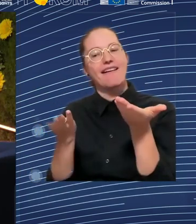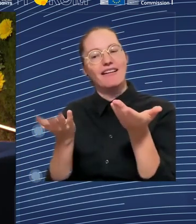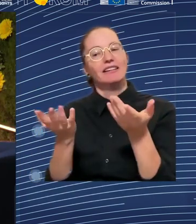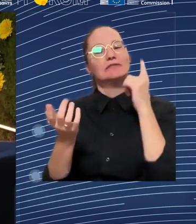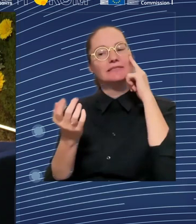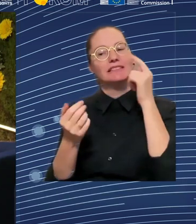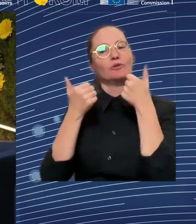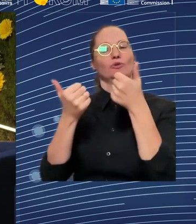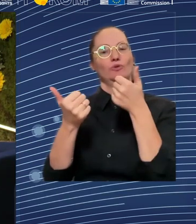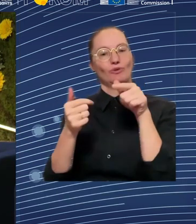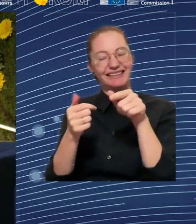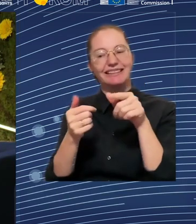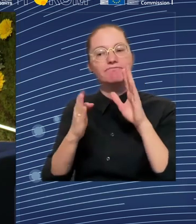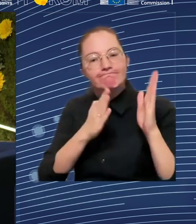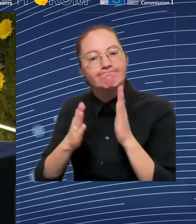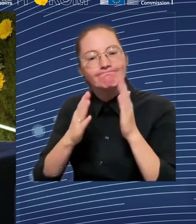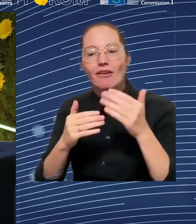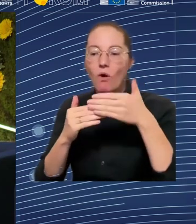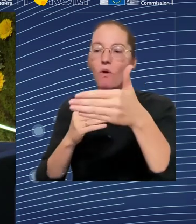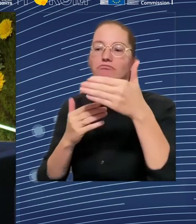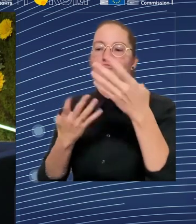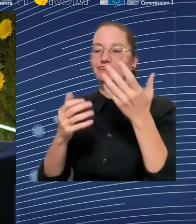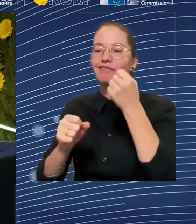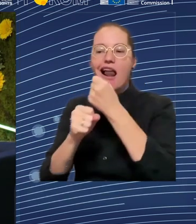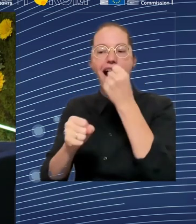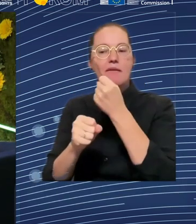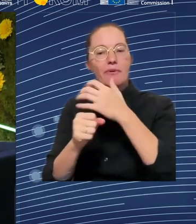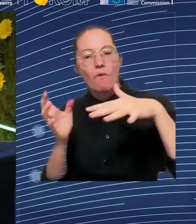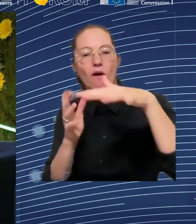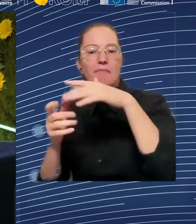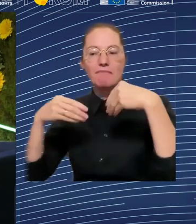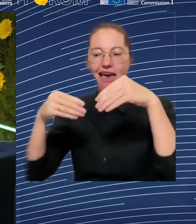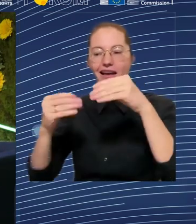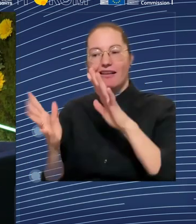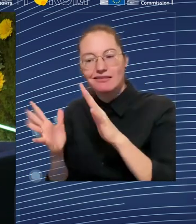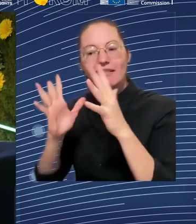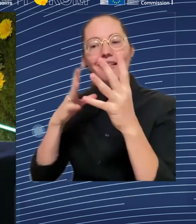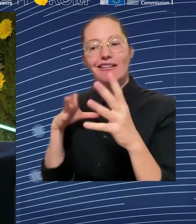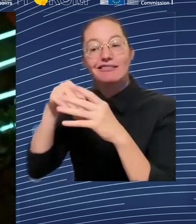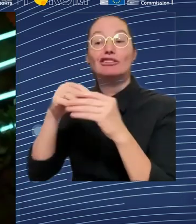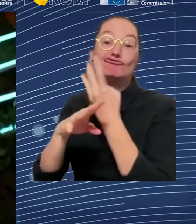think are needed to help workers participate in those schemes?